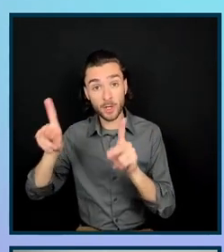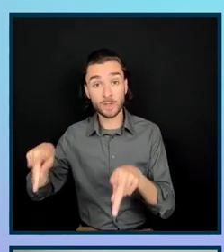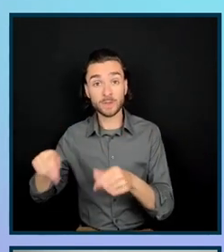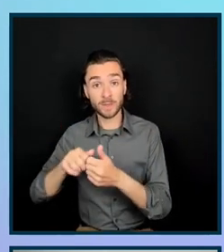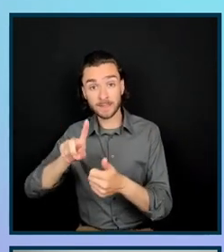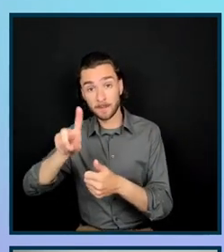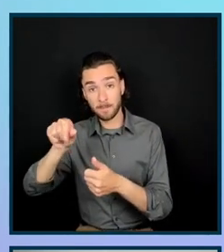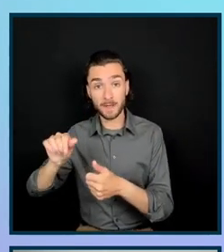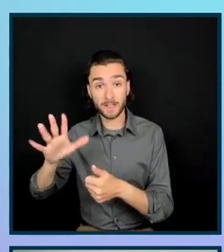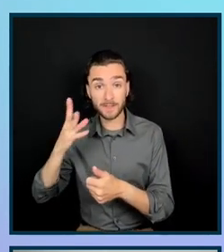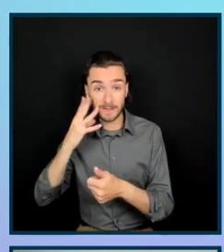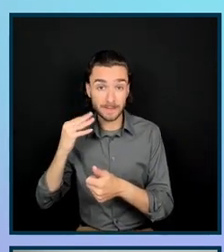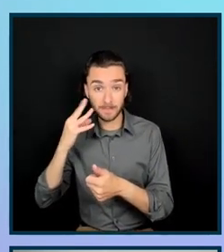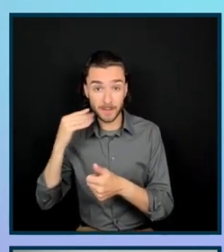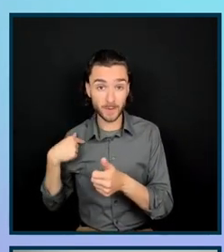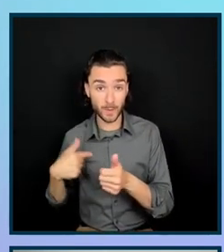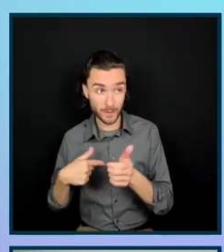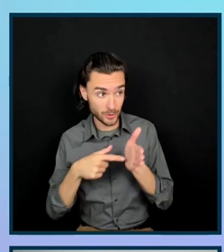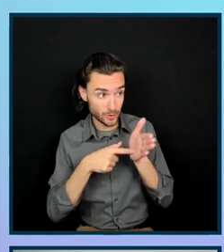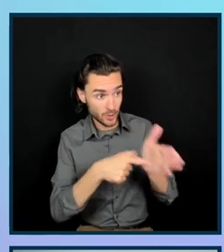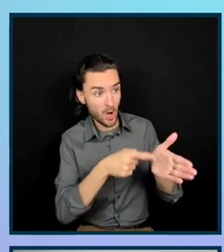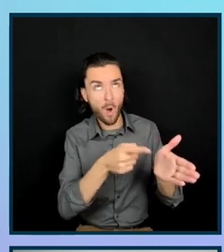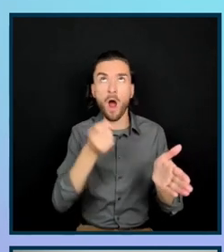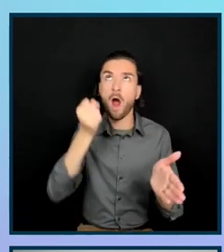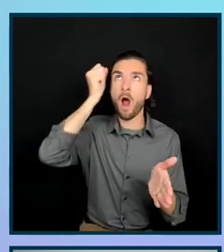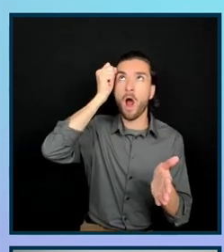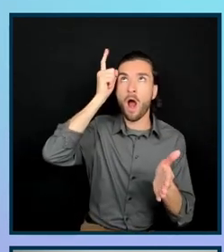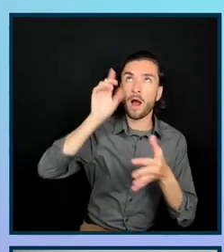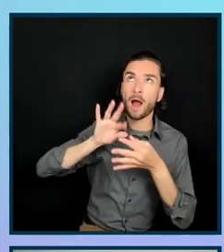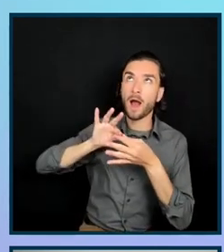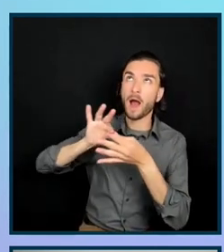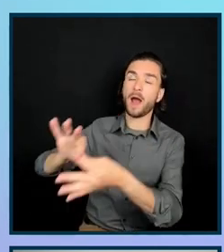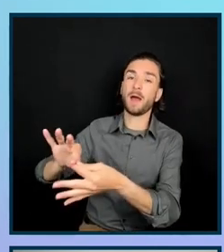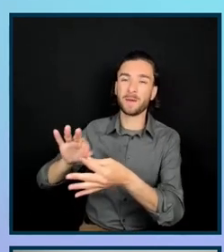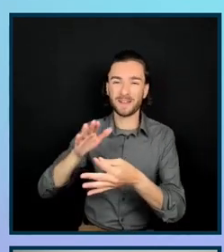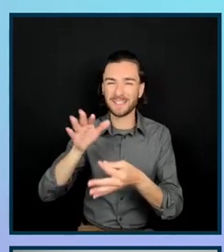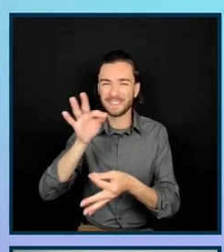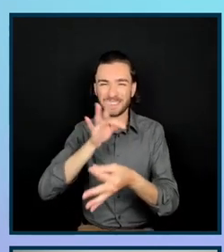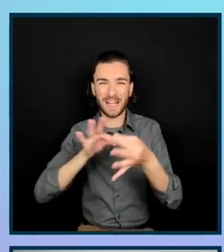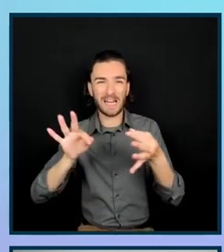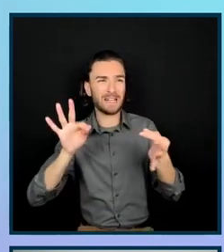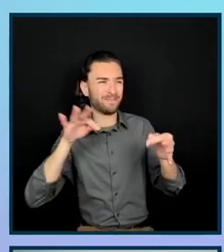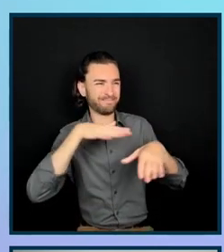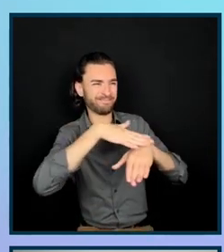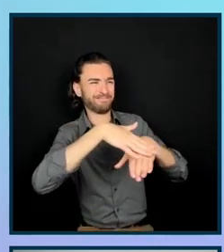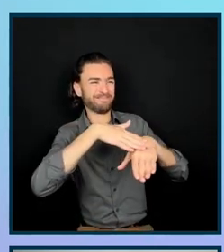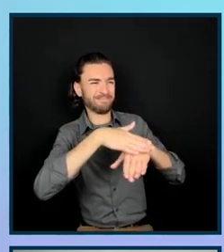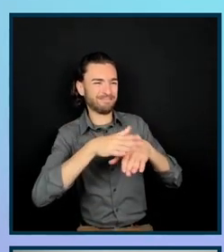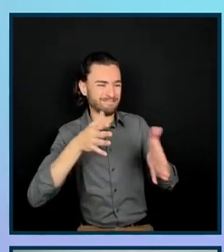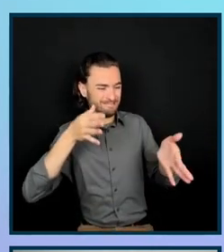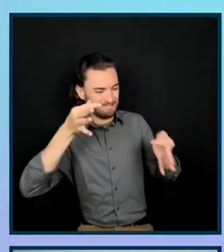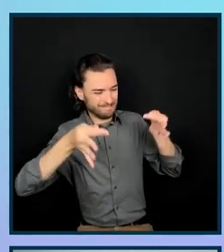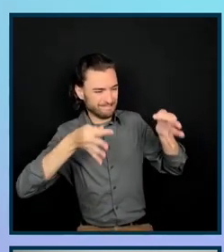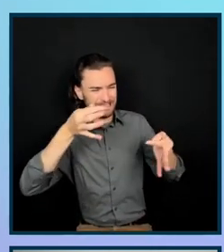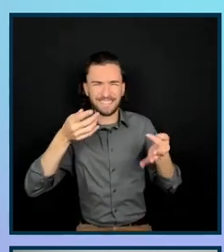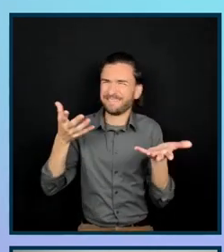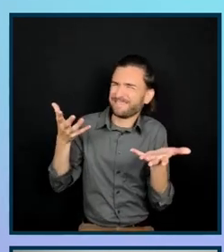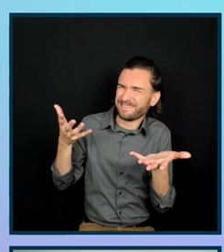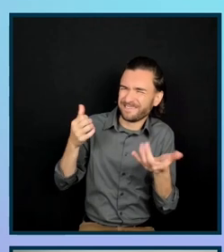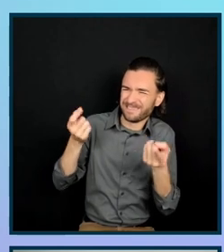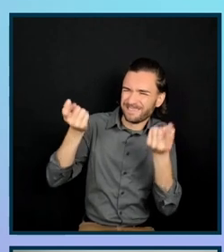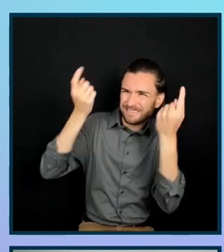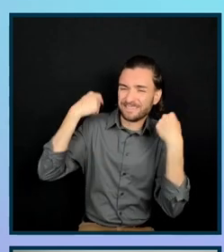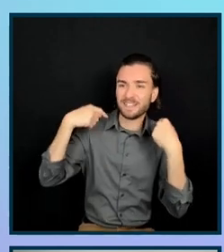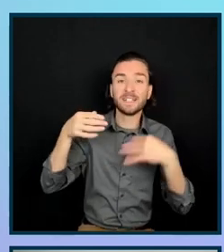because showing them that it affects real life people who come to their site every day encourages them to go beyond compliance